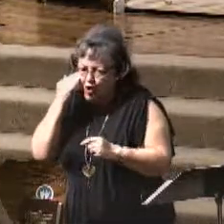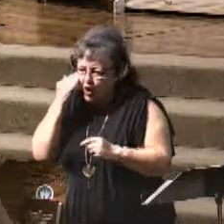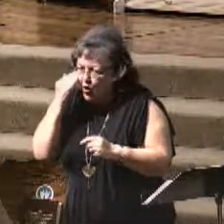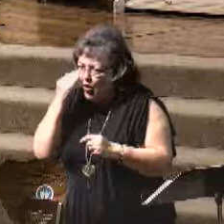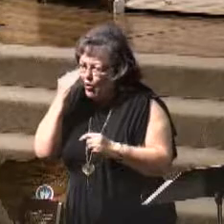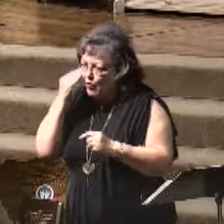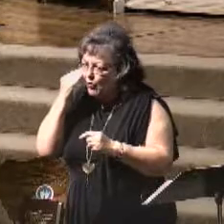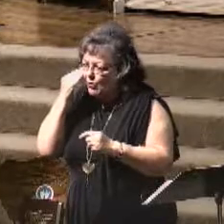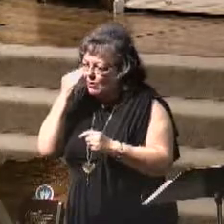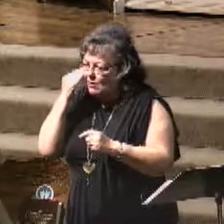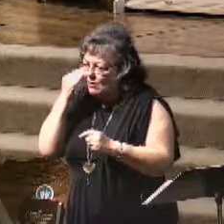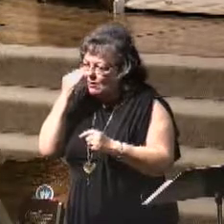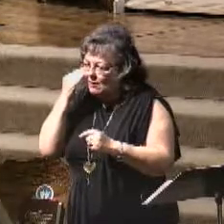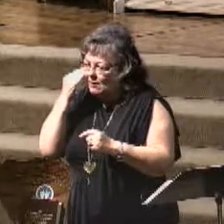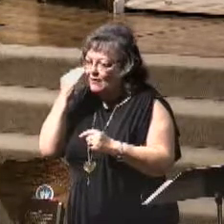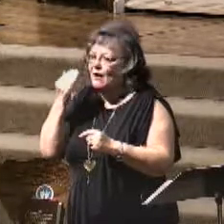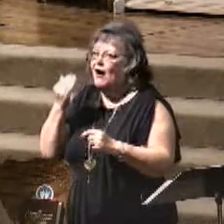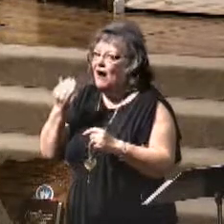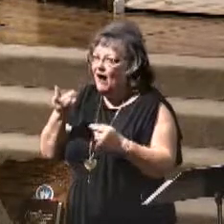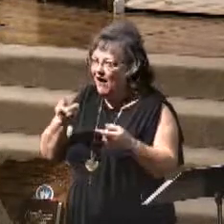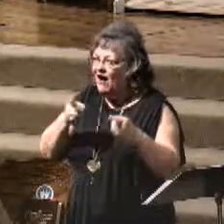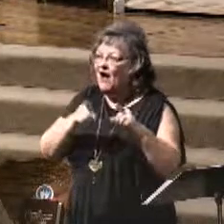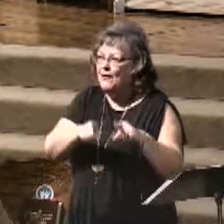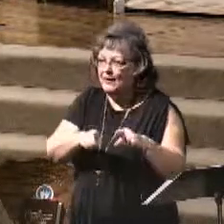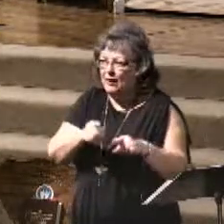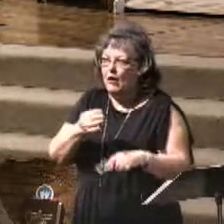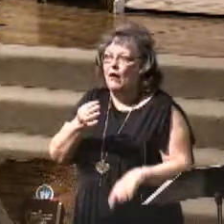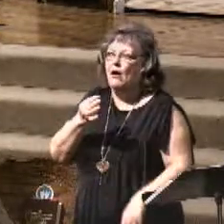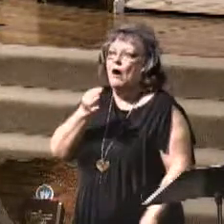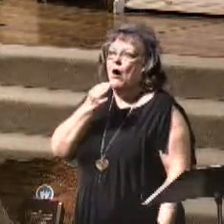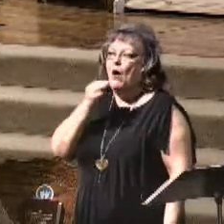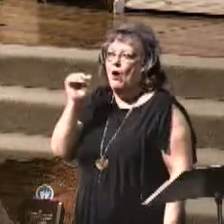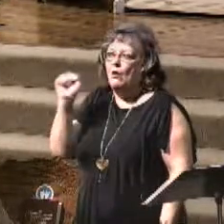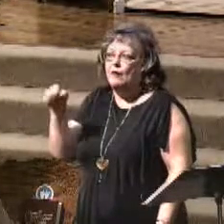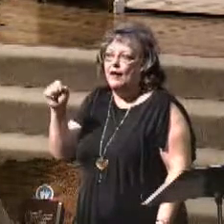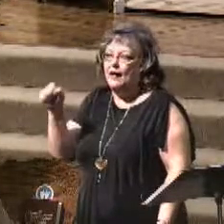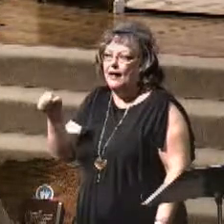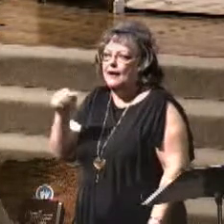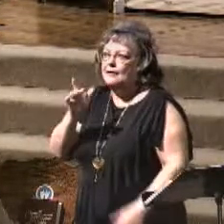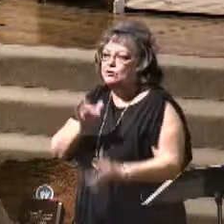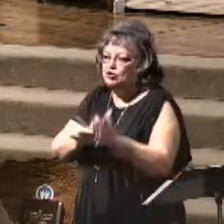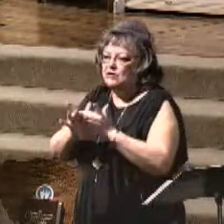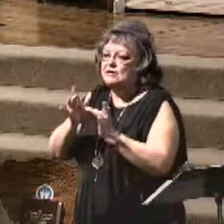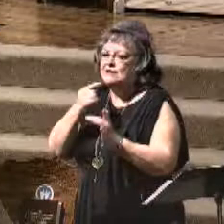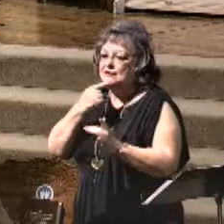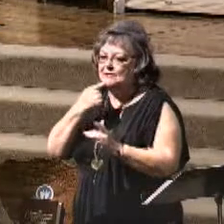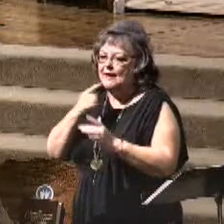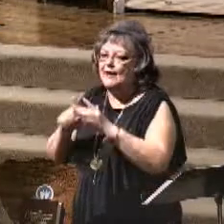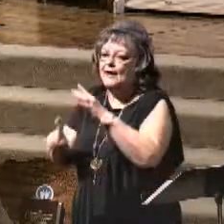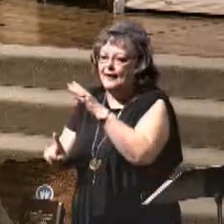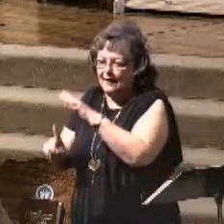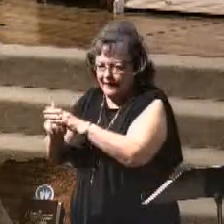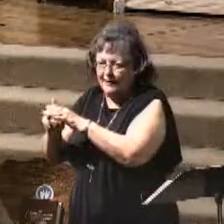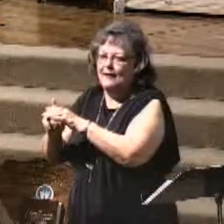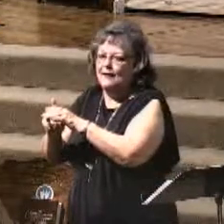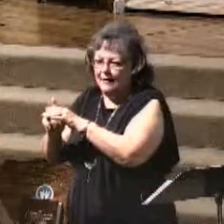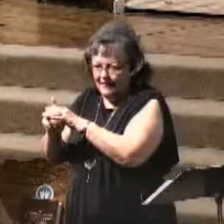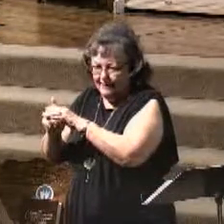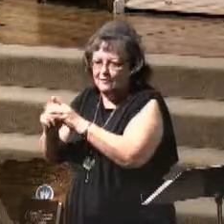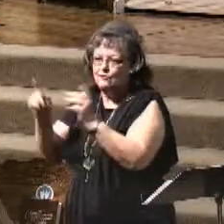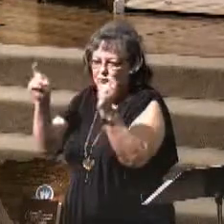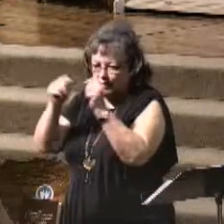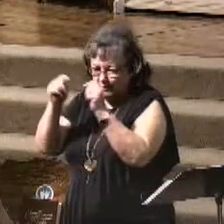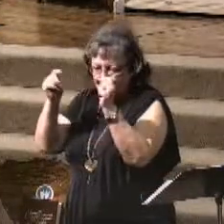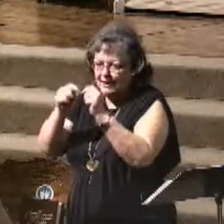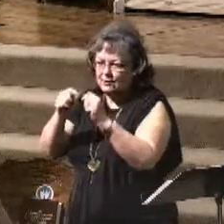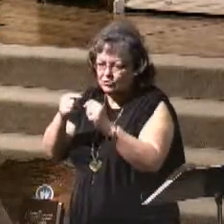so that the prophecy can be fulfilled to its nth degree. Now, how do I, how do I know